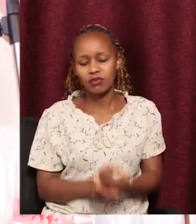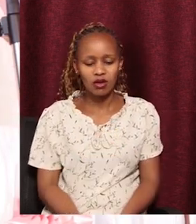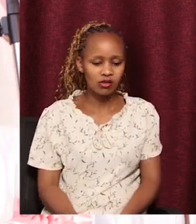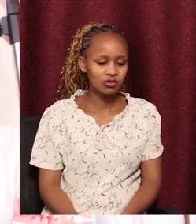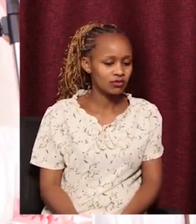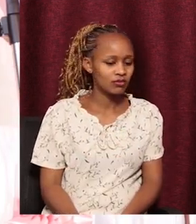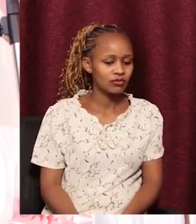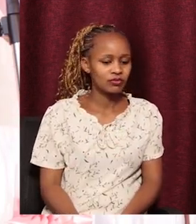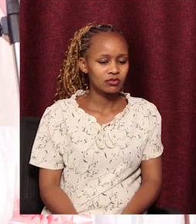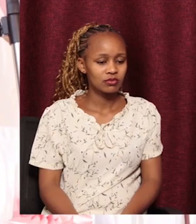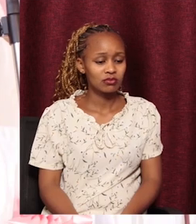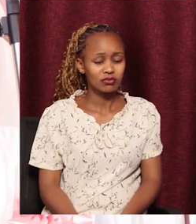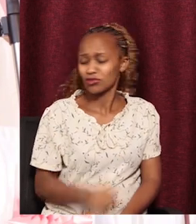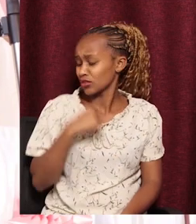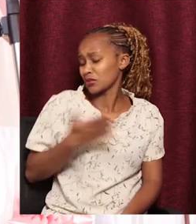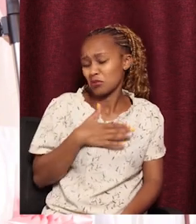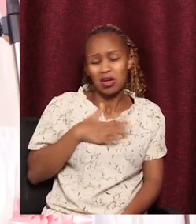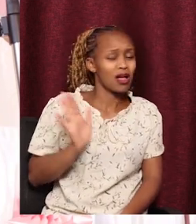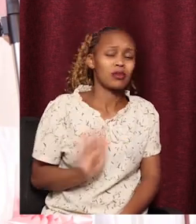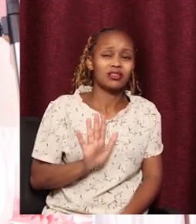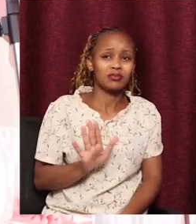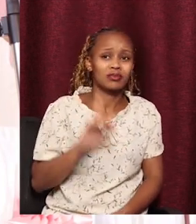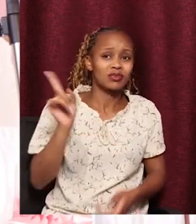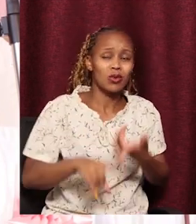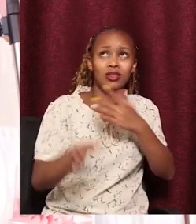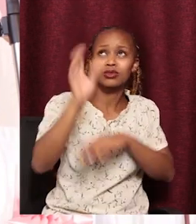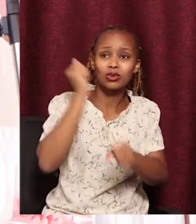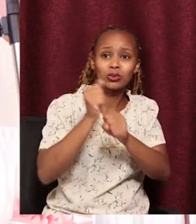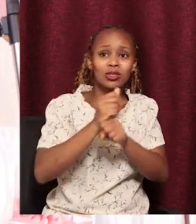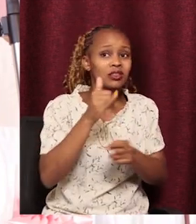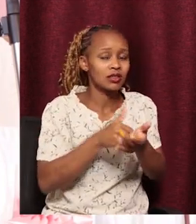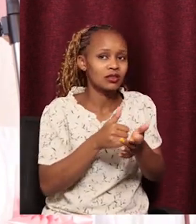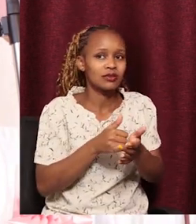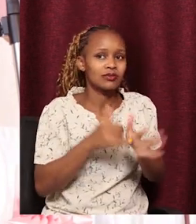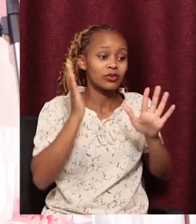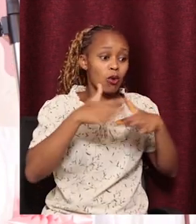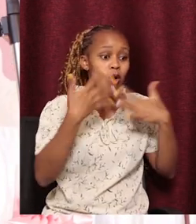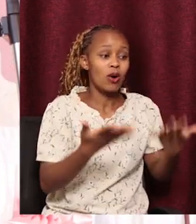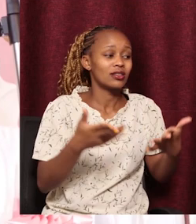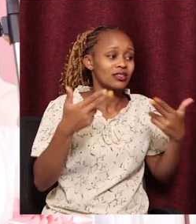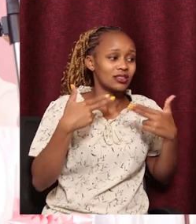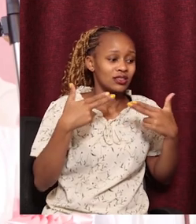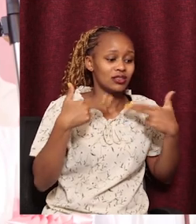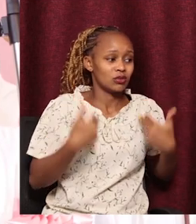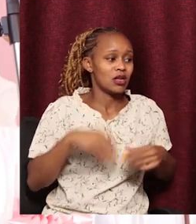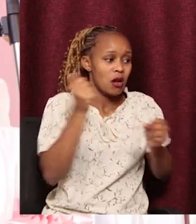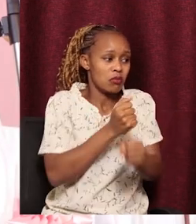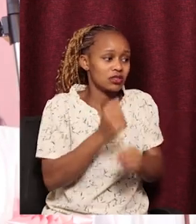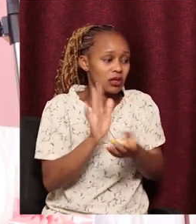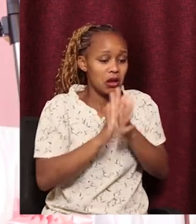You tell them, it is not mine. When it is God doing it, what is humanly impossible